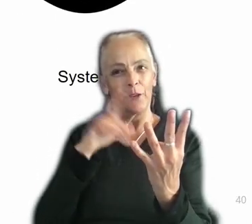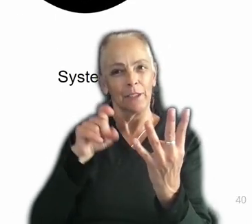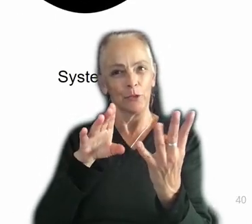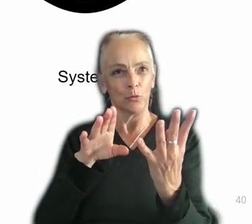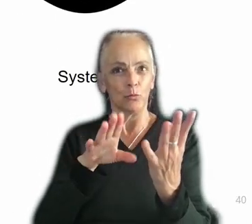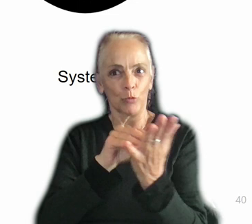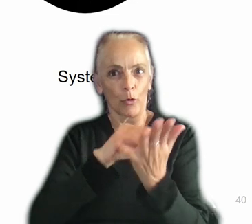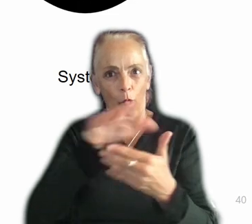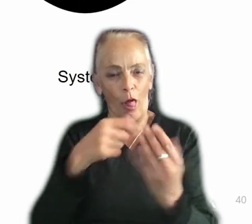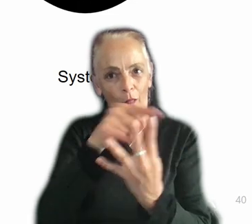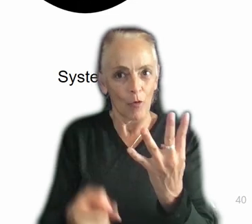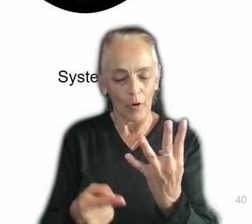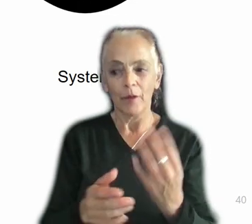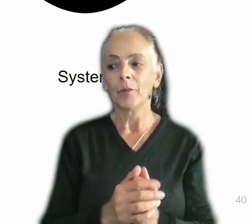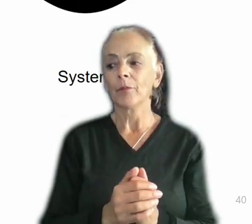here's how it worked for me.